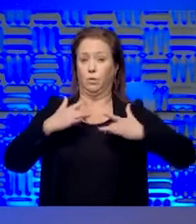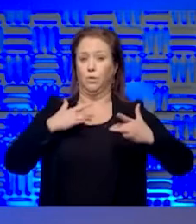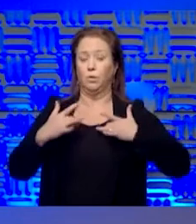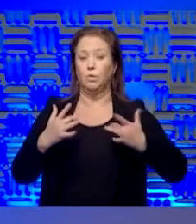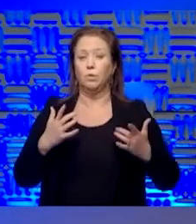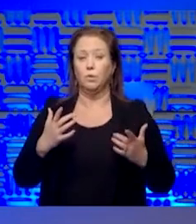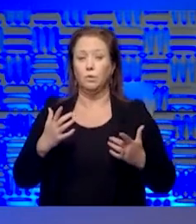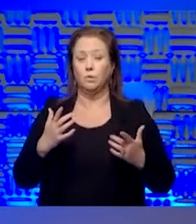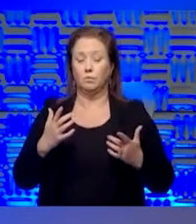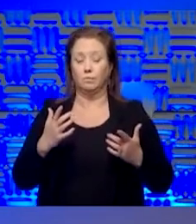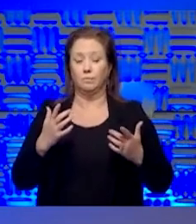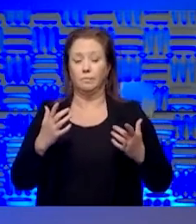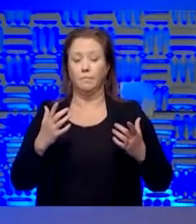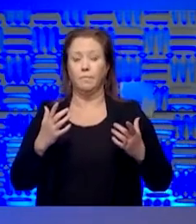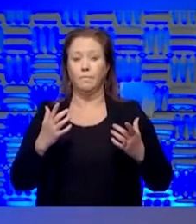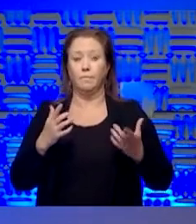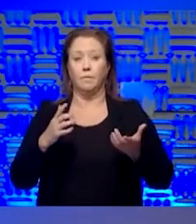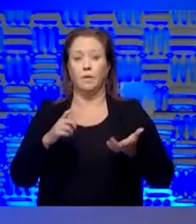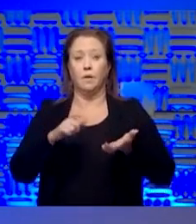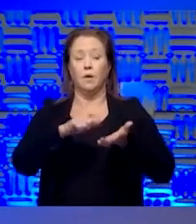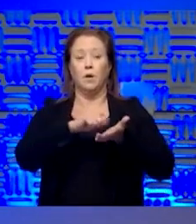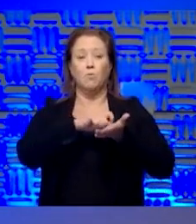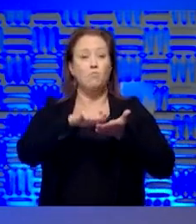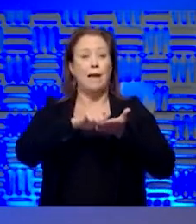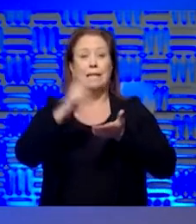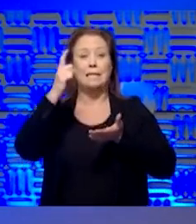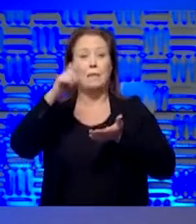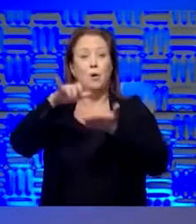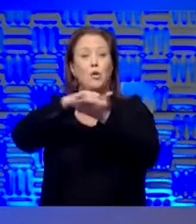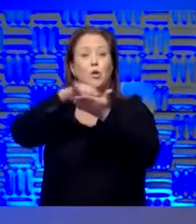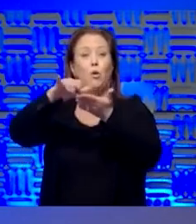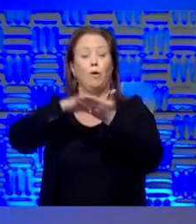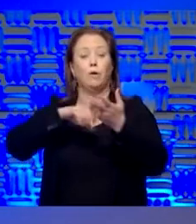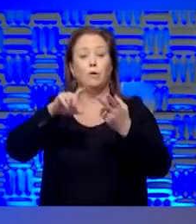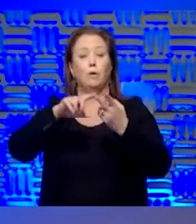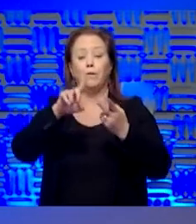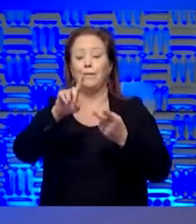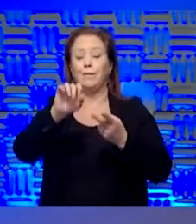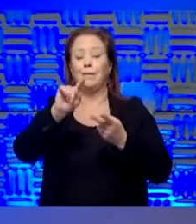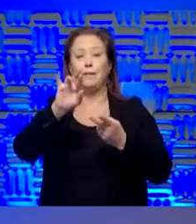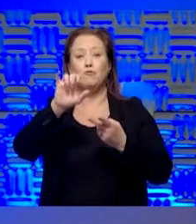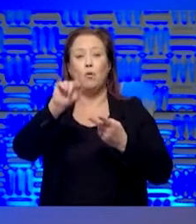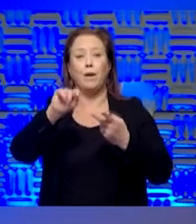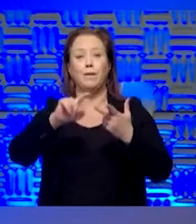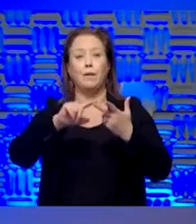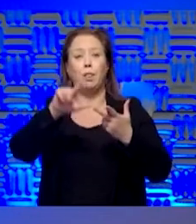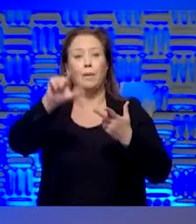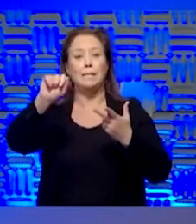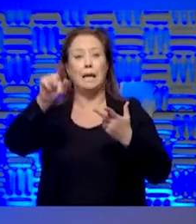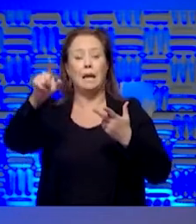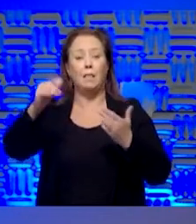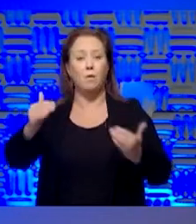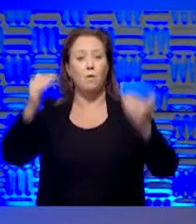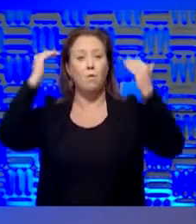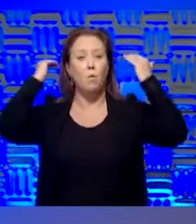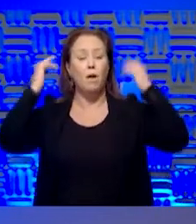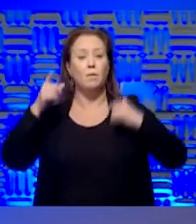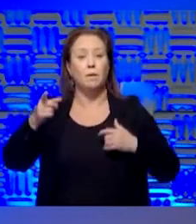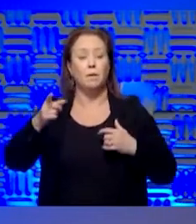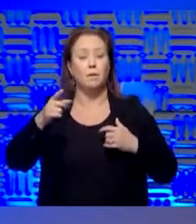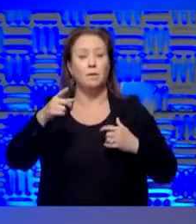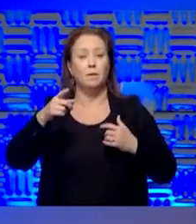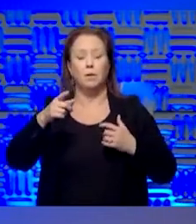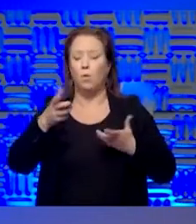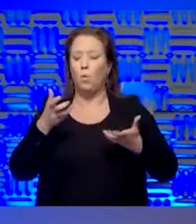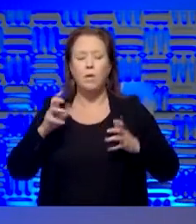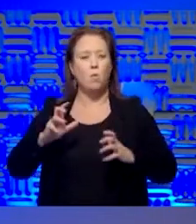you know, either write a pen pal in New York or Detroit or down in Louisiana. They have been overwhelmed. And we do not want